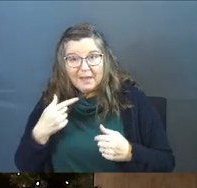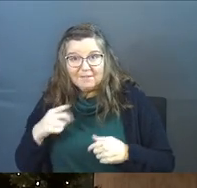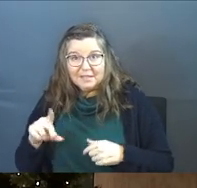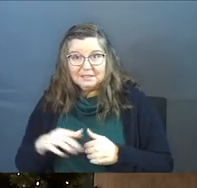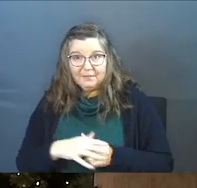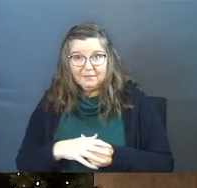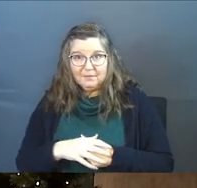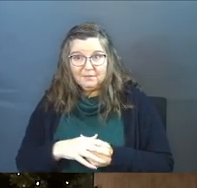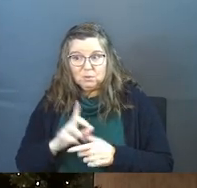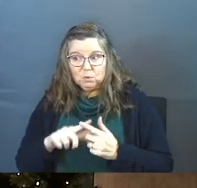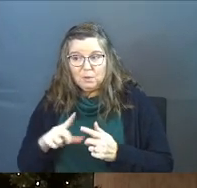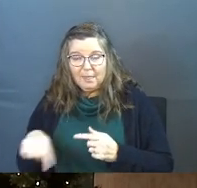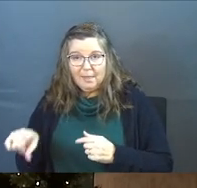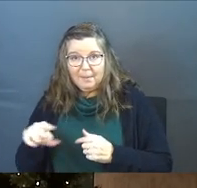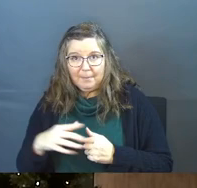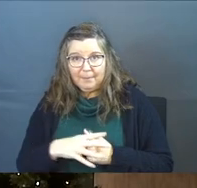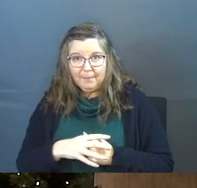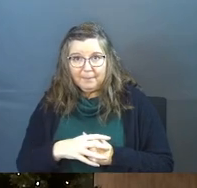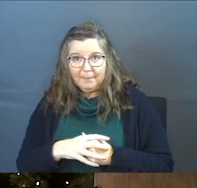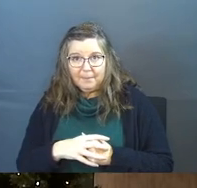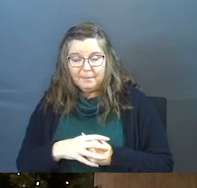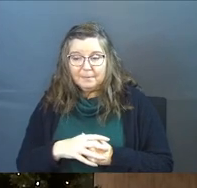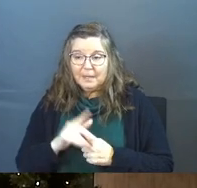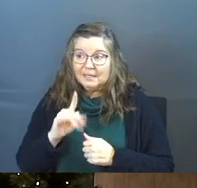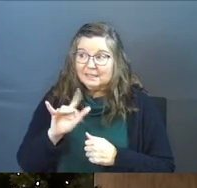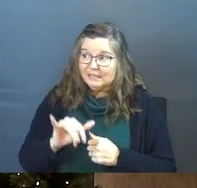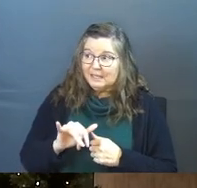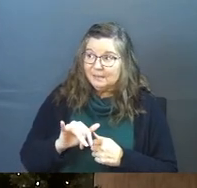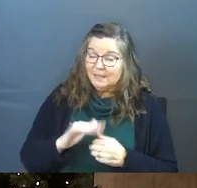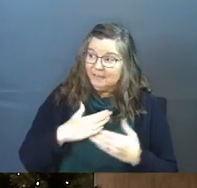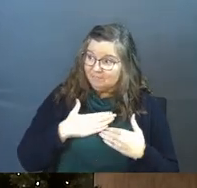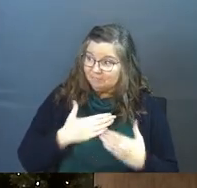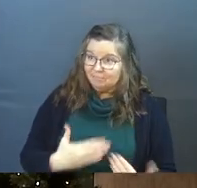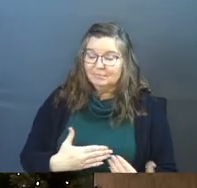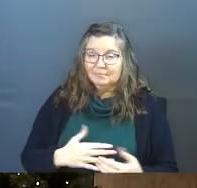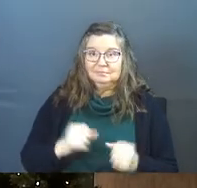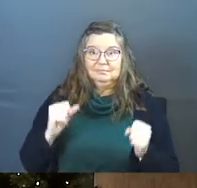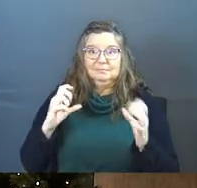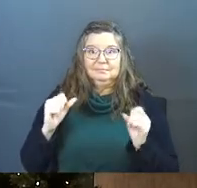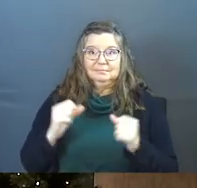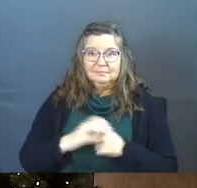offensive to them. And Timothy's stinking does it.